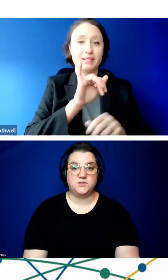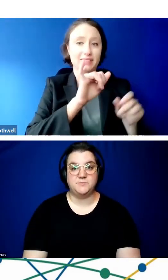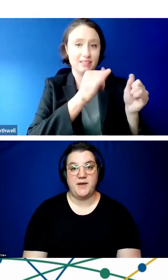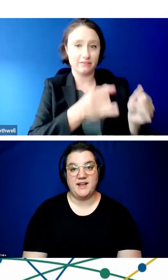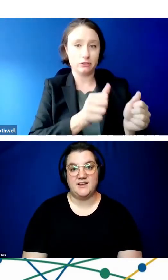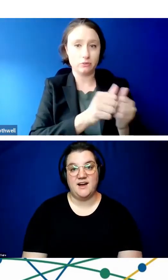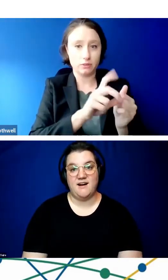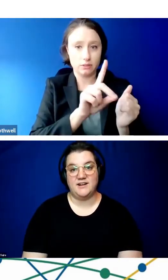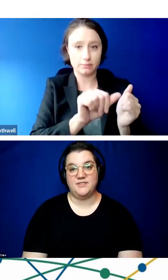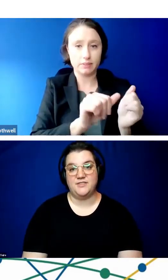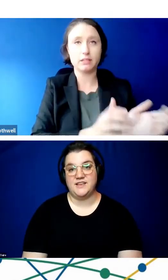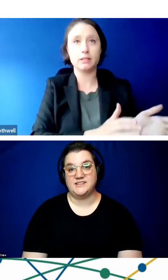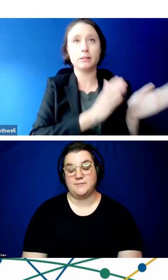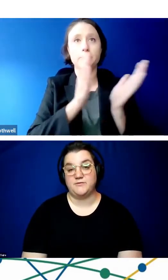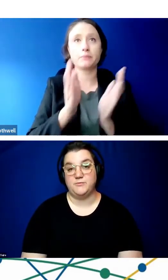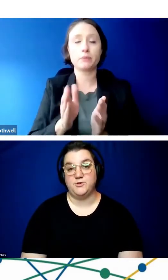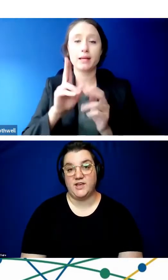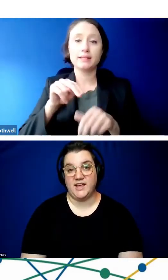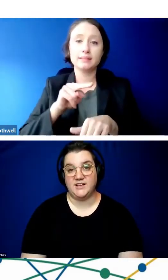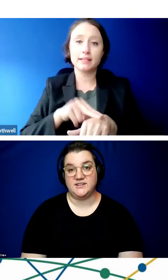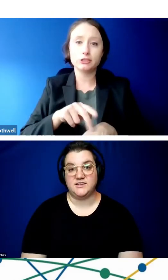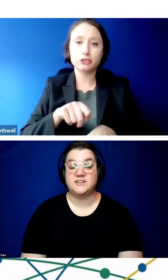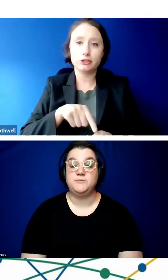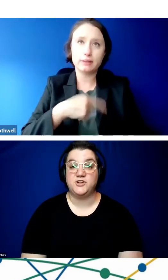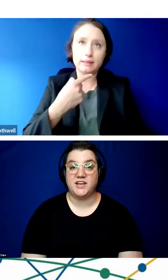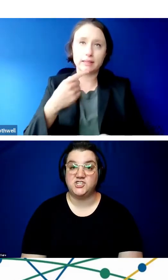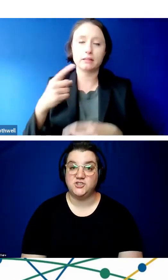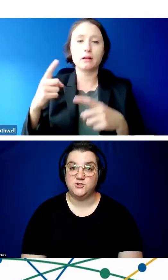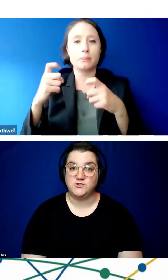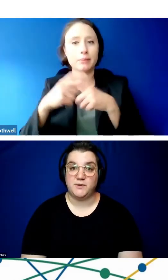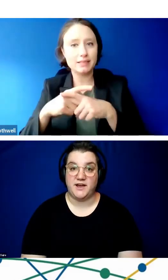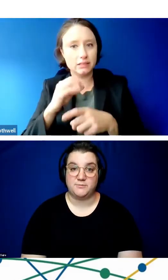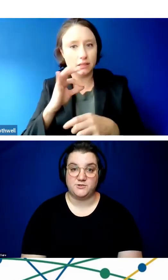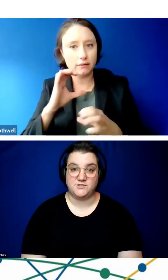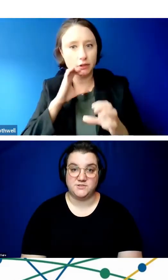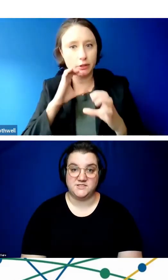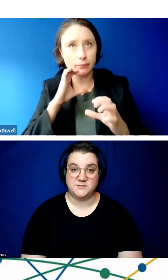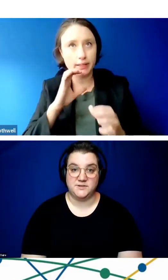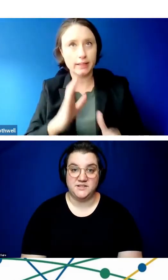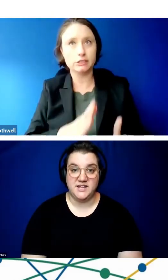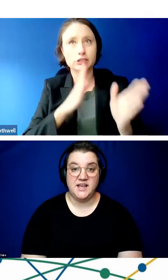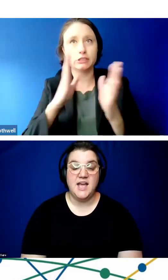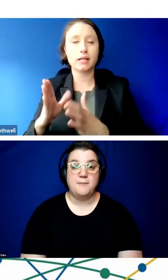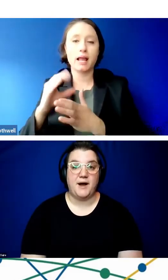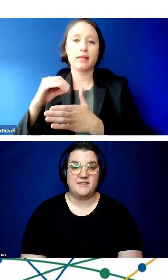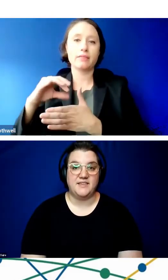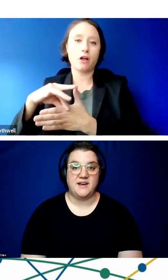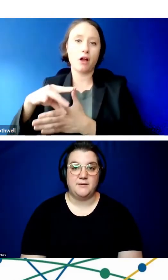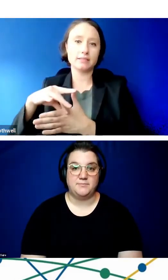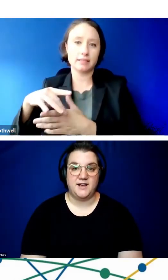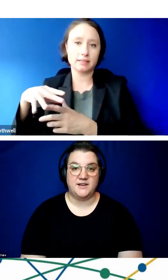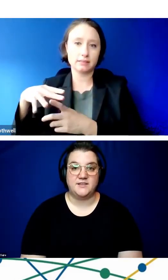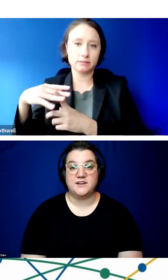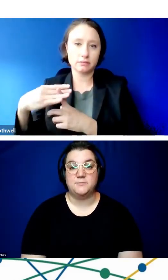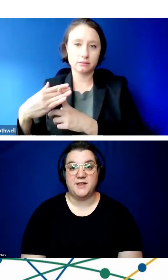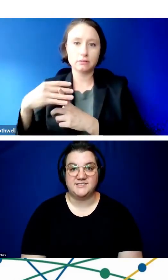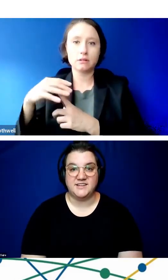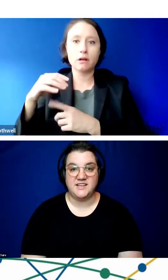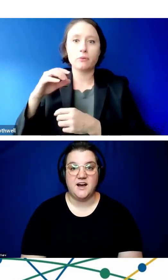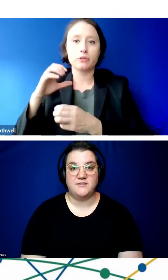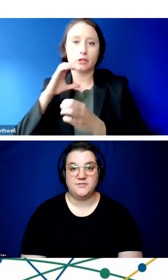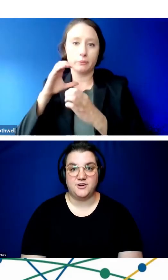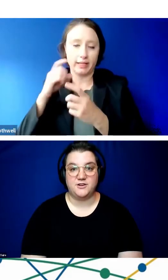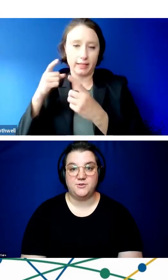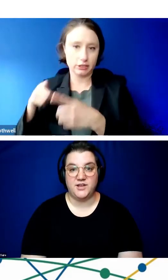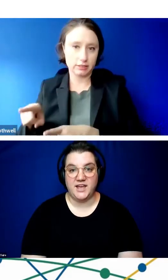services will depend on the type of communication used by the person with disability by the complexity